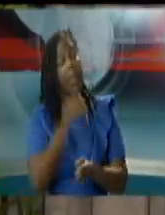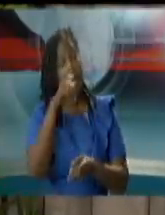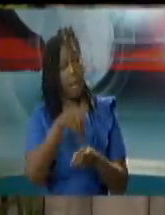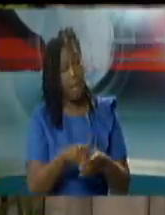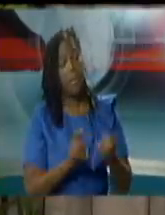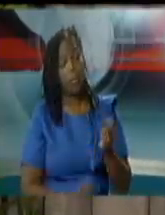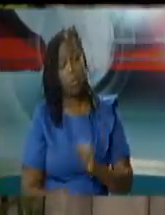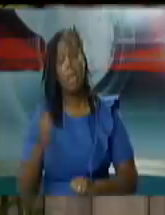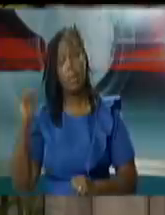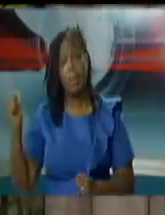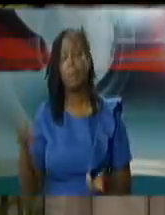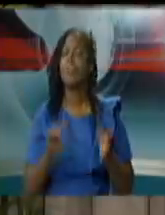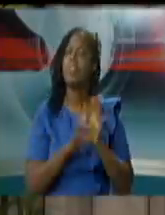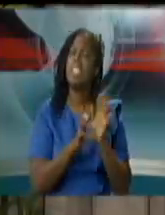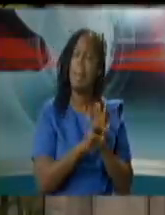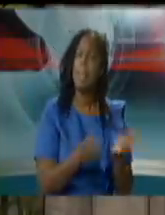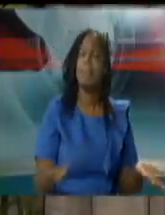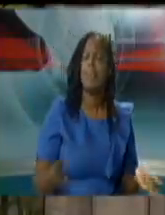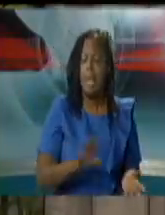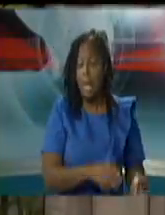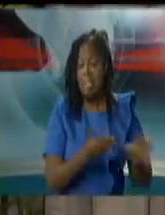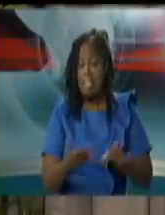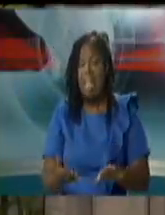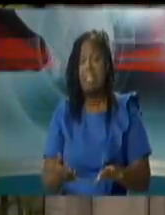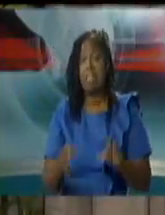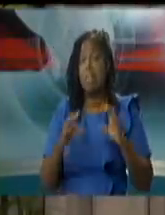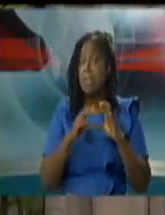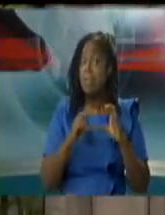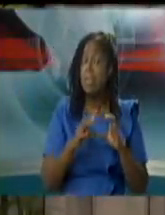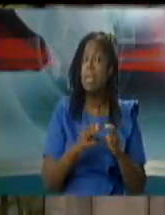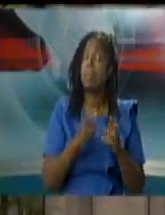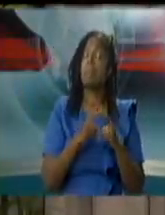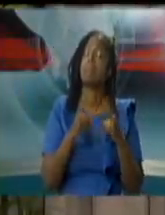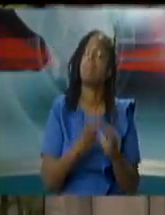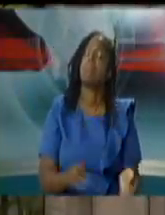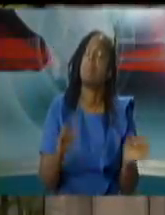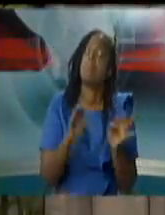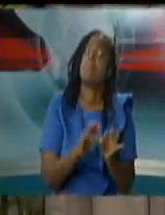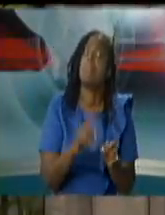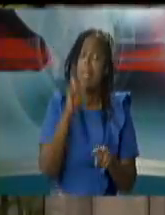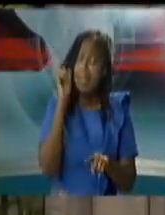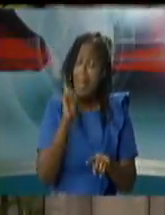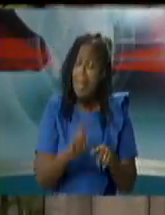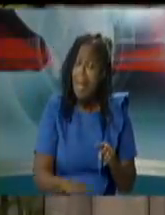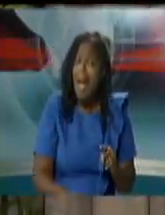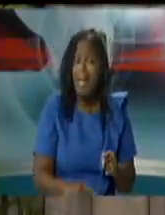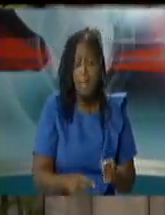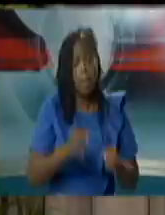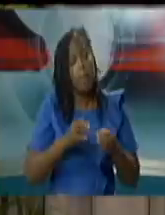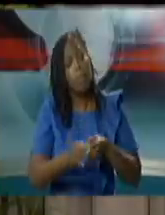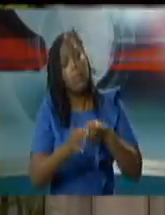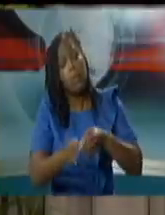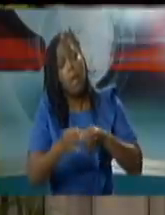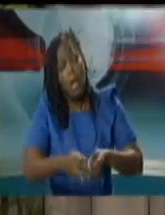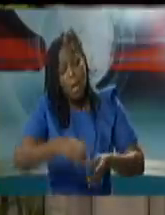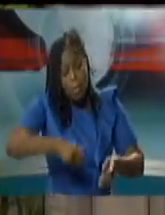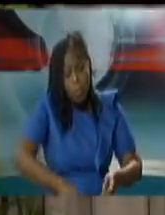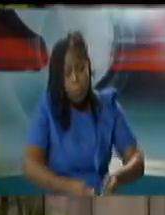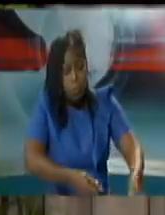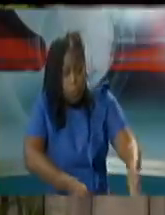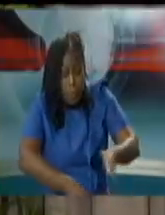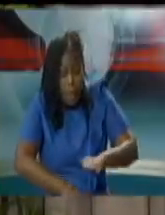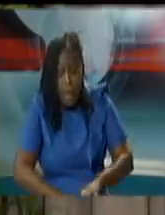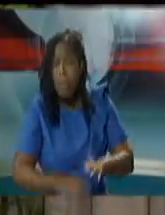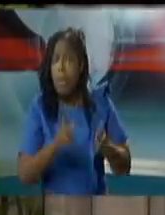a death certificate is extremely important you can't bury someone or cremate someone unless you have a death certificate so business has to go on